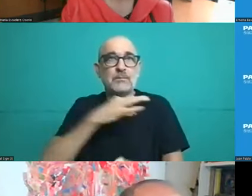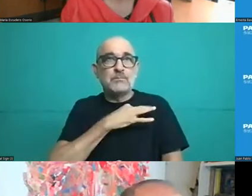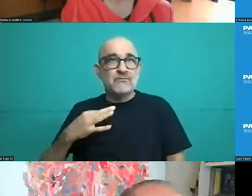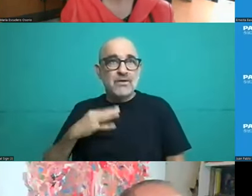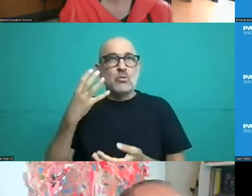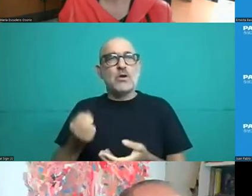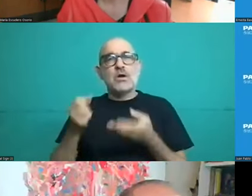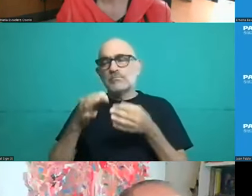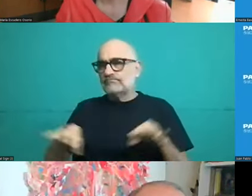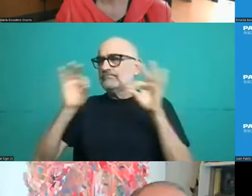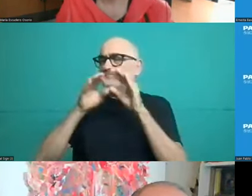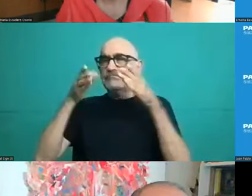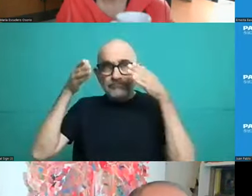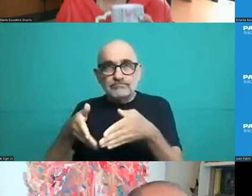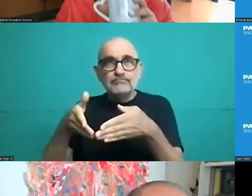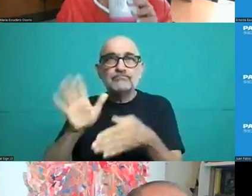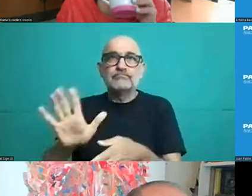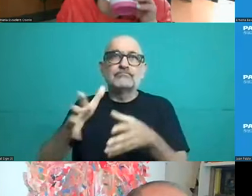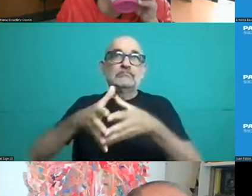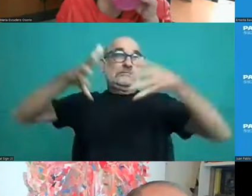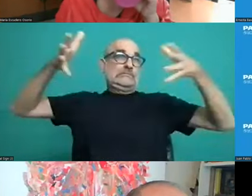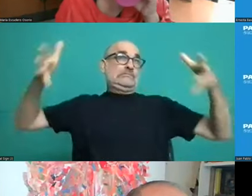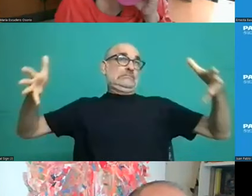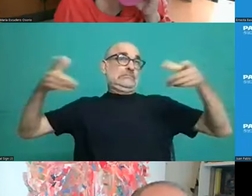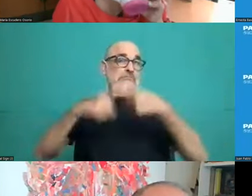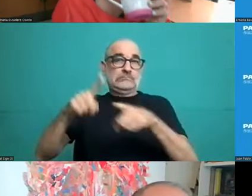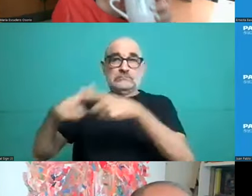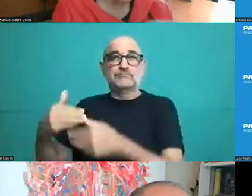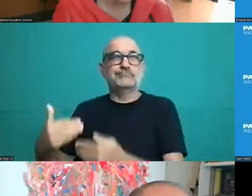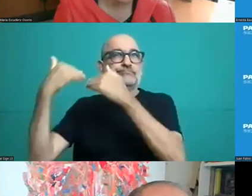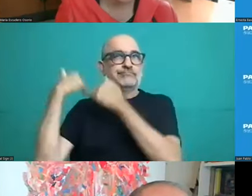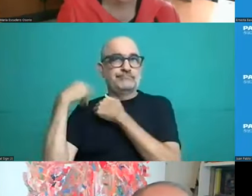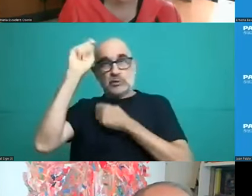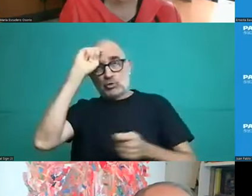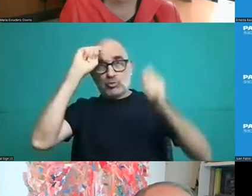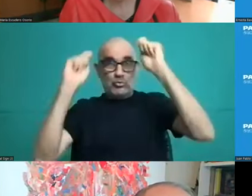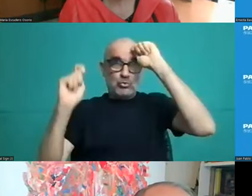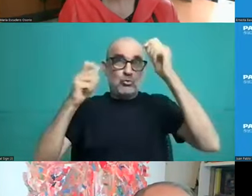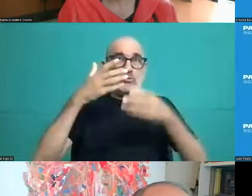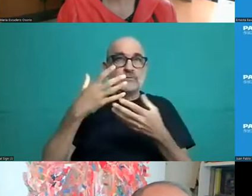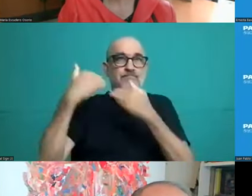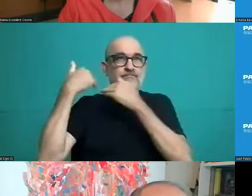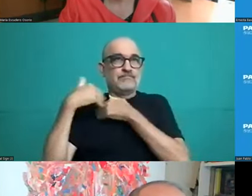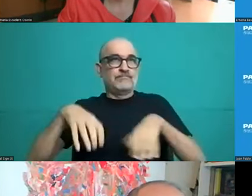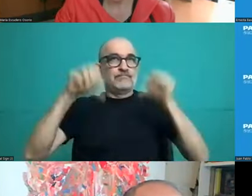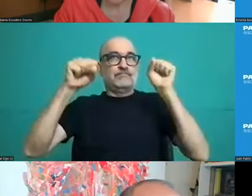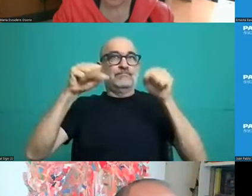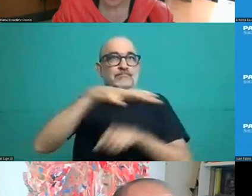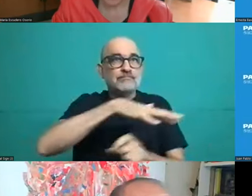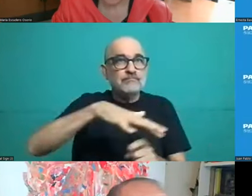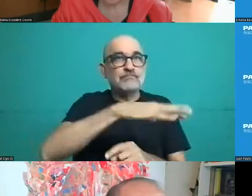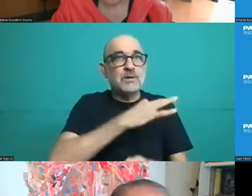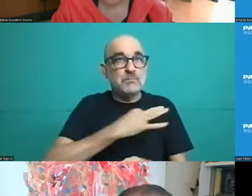because of its size and the various roles the private sector performs in healthcare